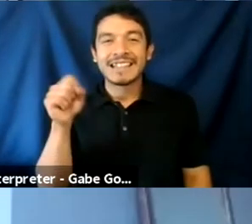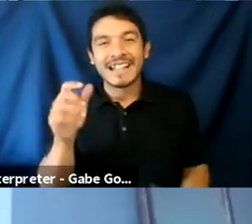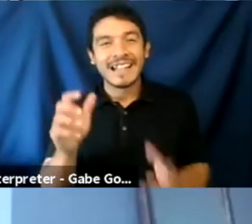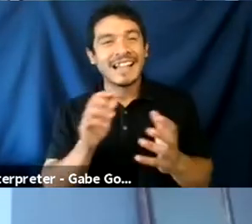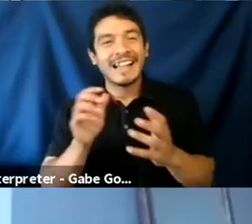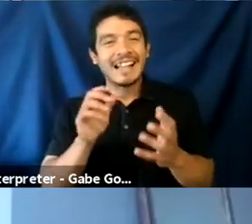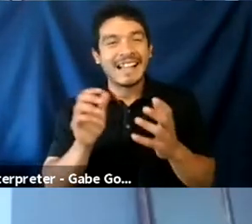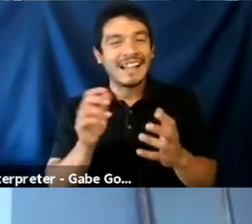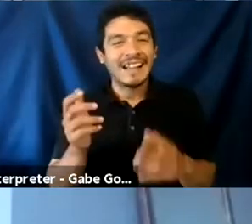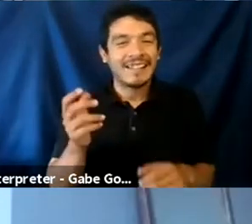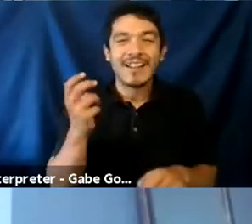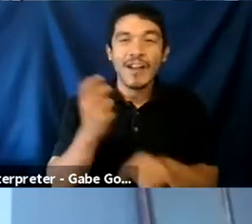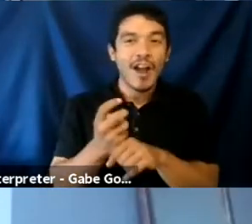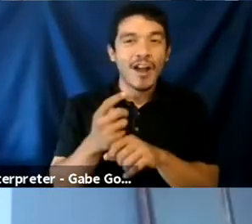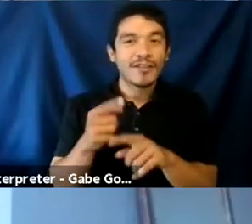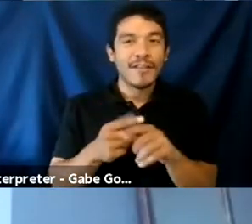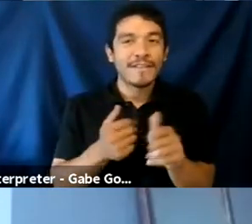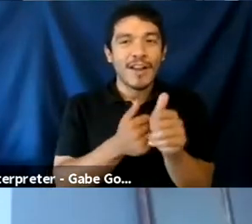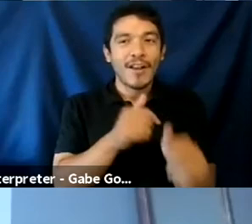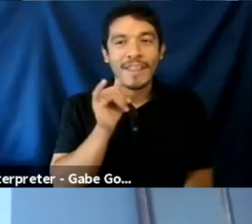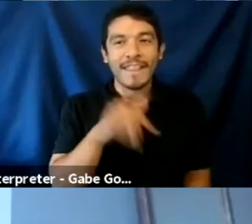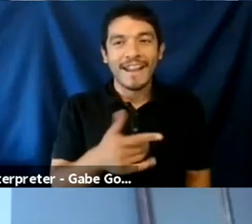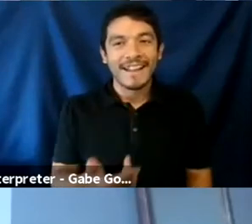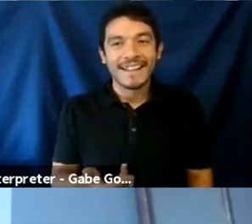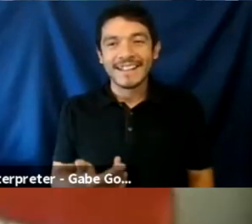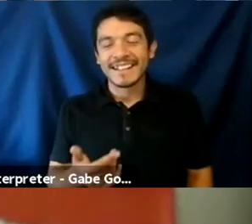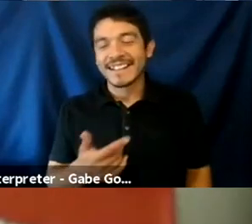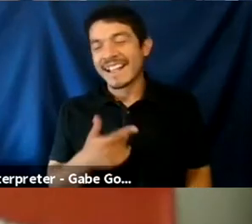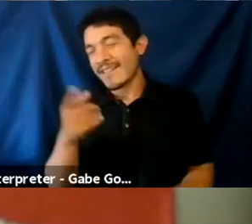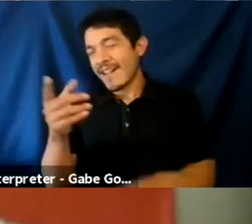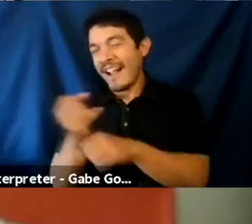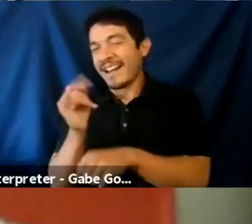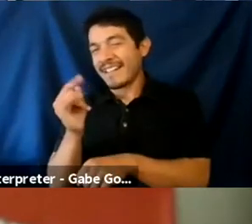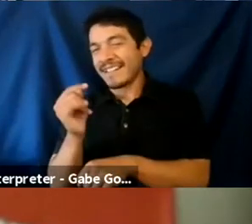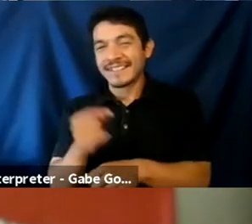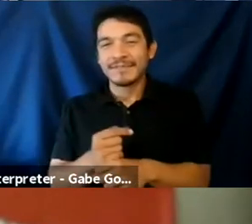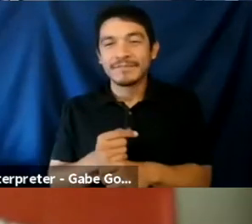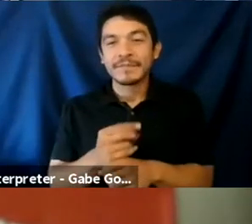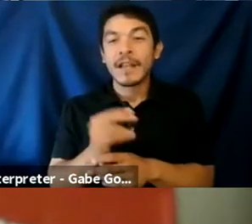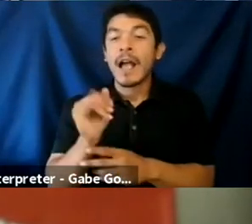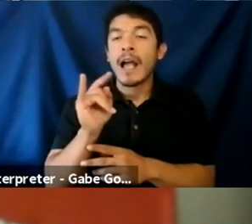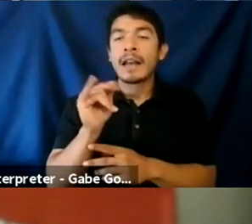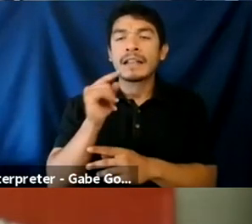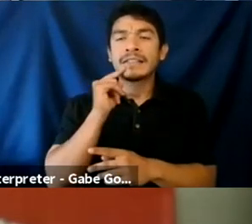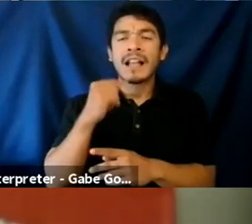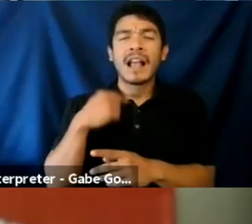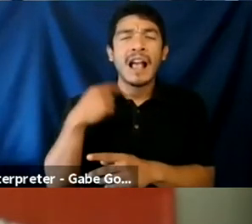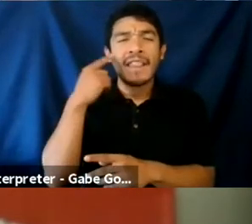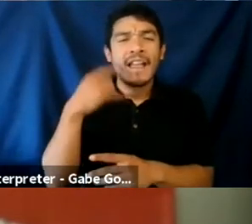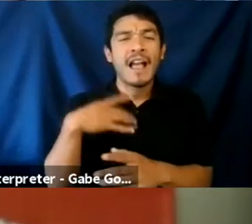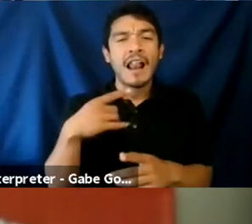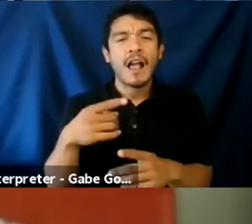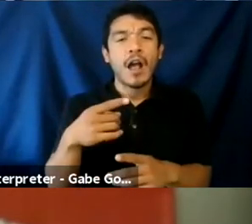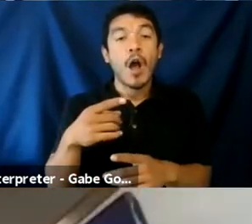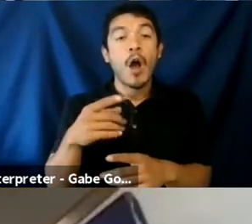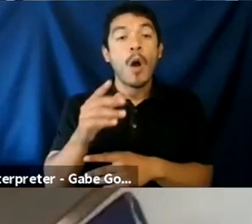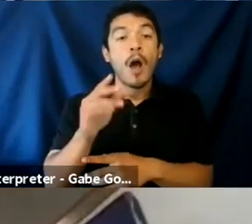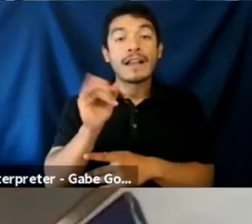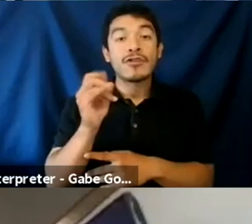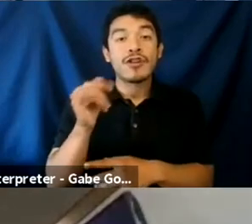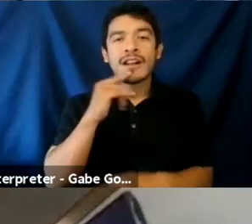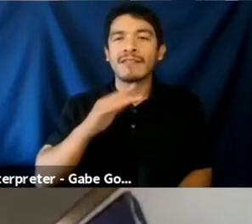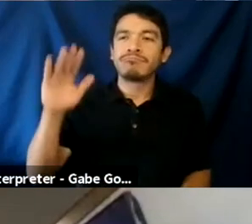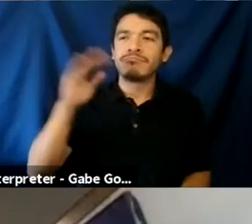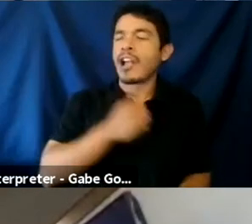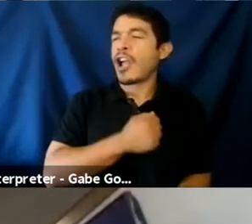It's hard to, it's hard to follow that. Cool. Um, uh, I think I'd like us to go in the direction. Oh yeah. I'm so